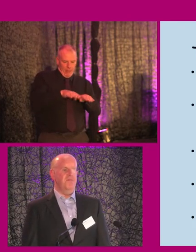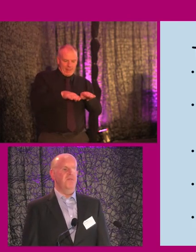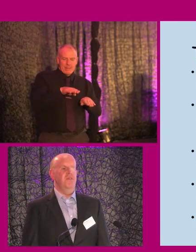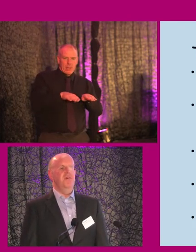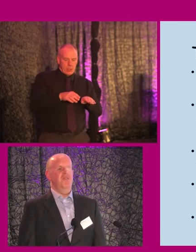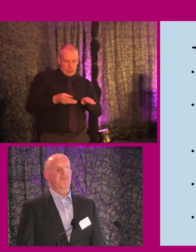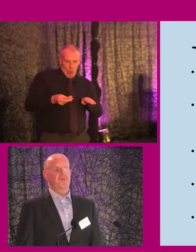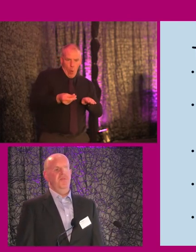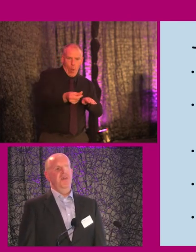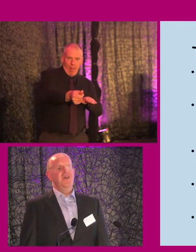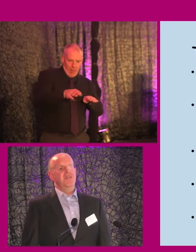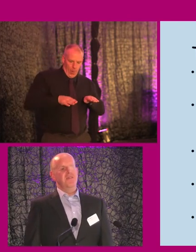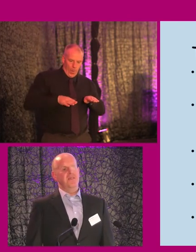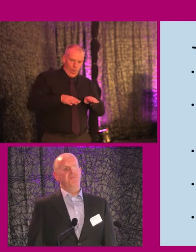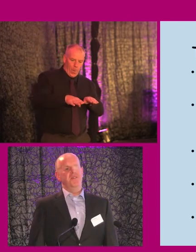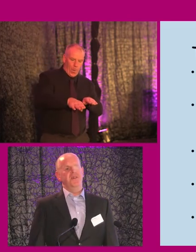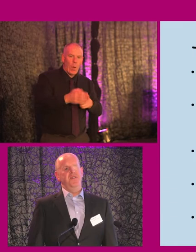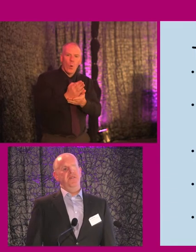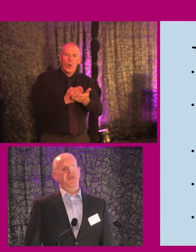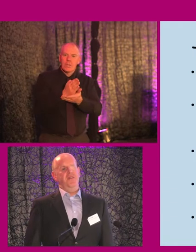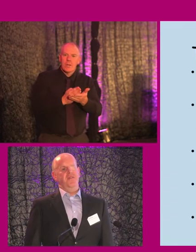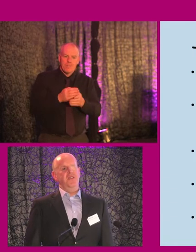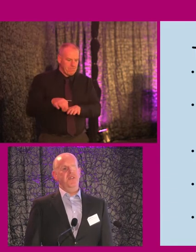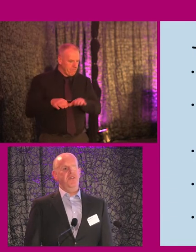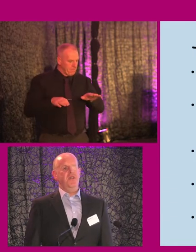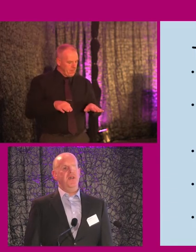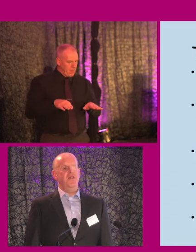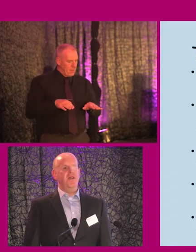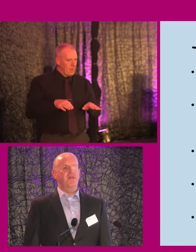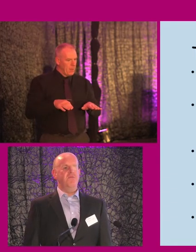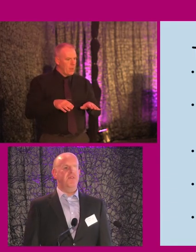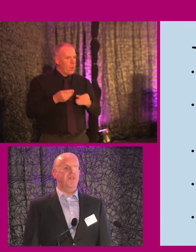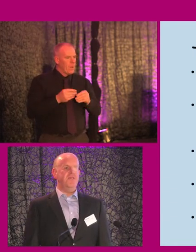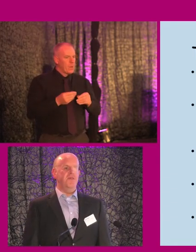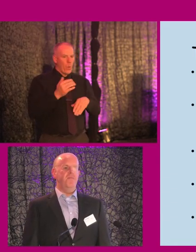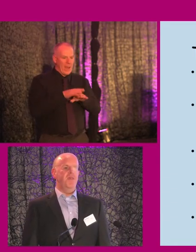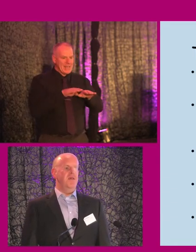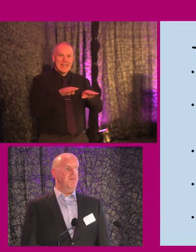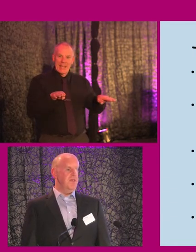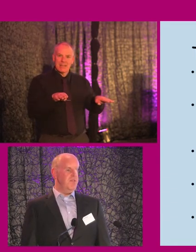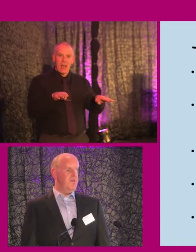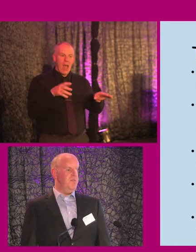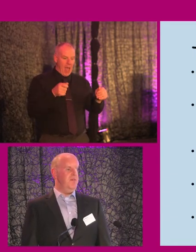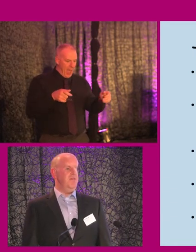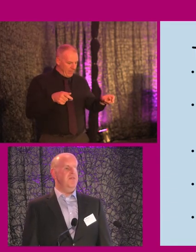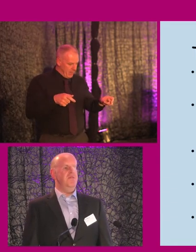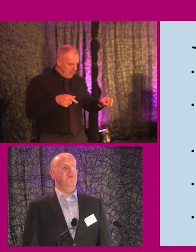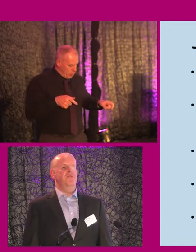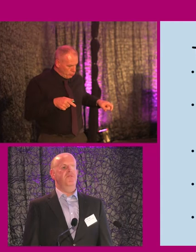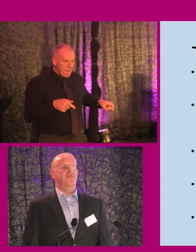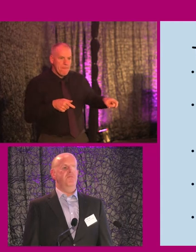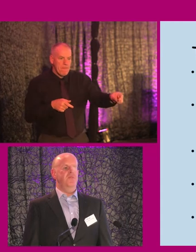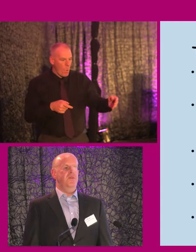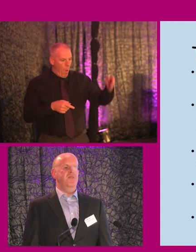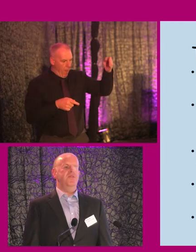part on the floor, I know I'm good. Down beside, alongside each area where the desks are, there's a little strip along the side of the